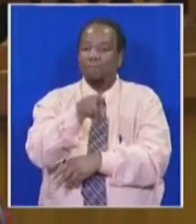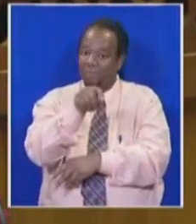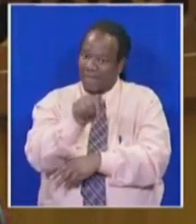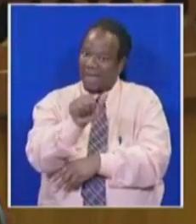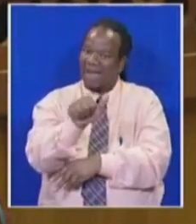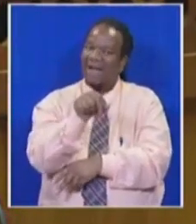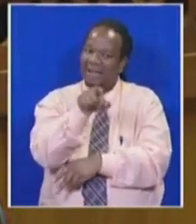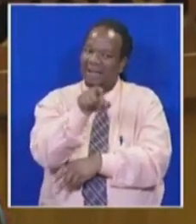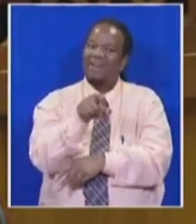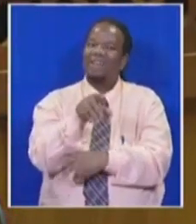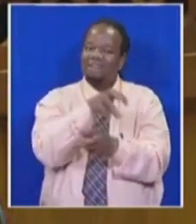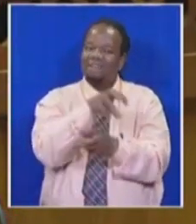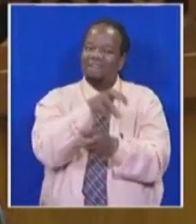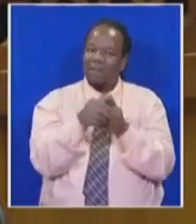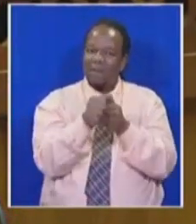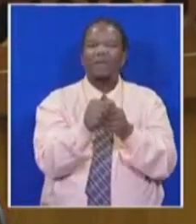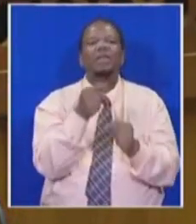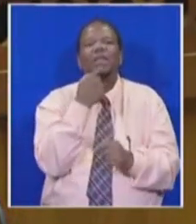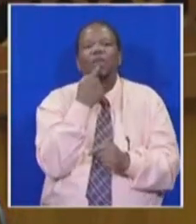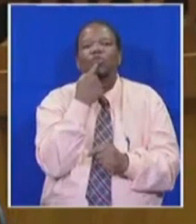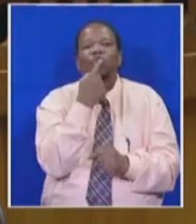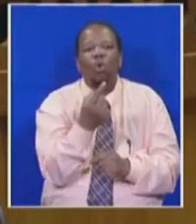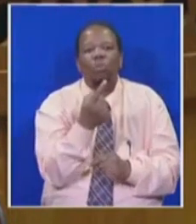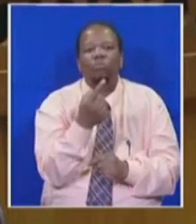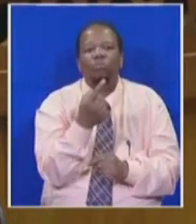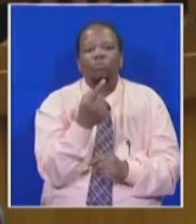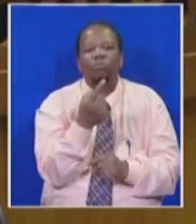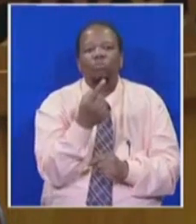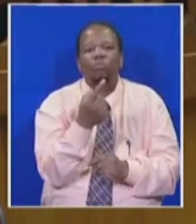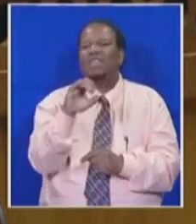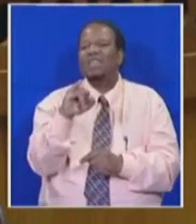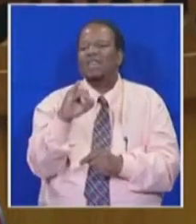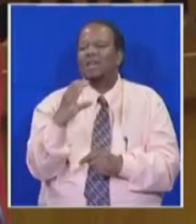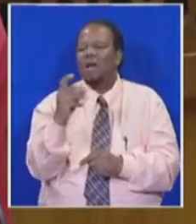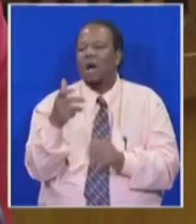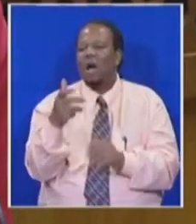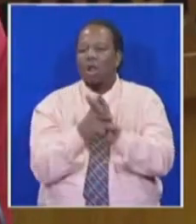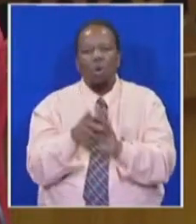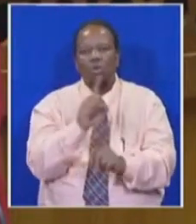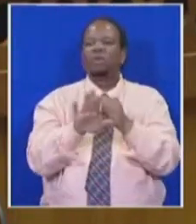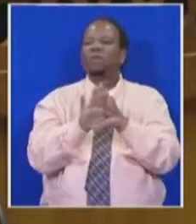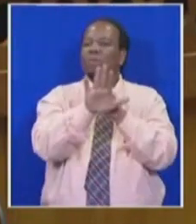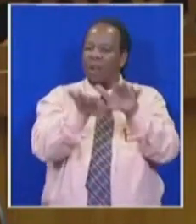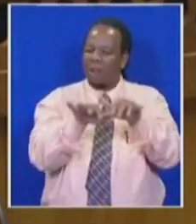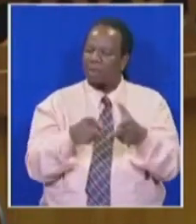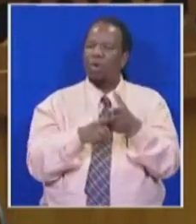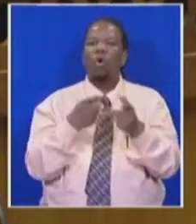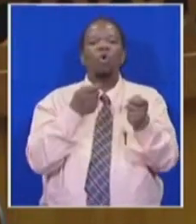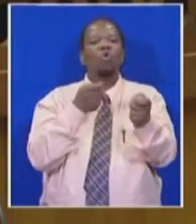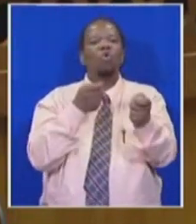instructed that that act must not be passed into law. That is what we're talking about when we deal with all those issues. Pass